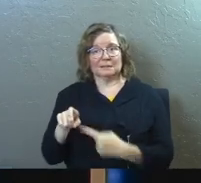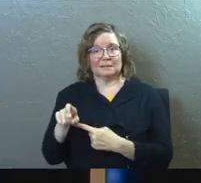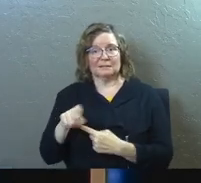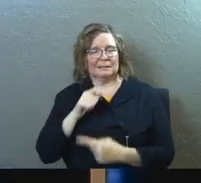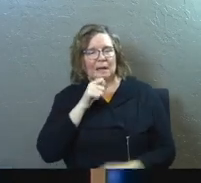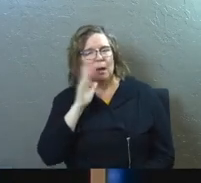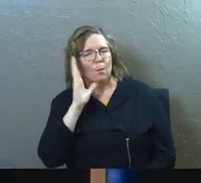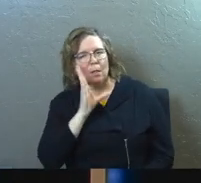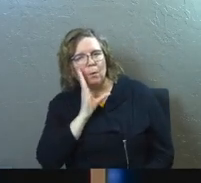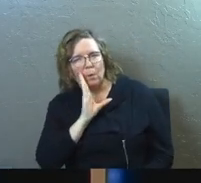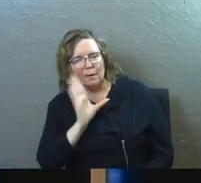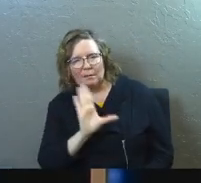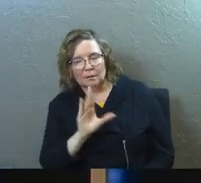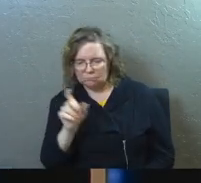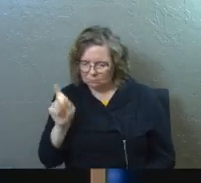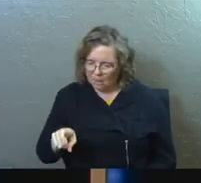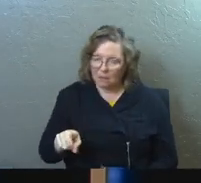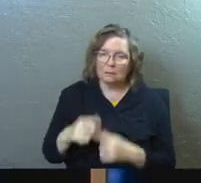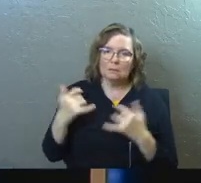not an ought to.